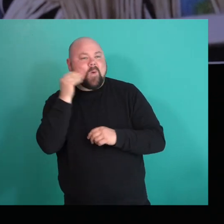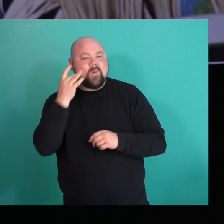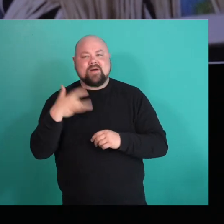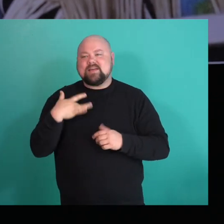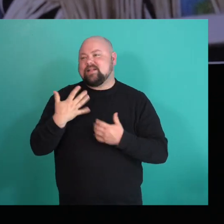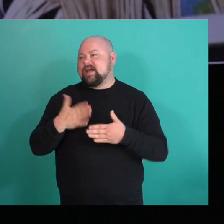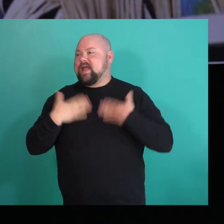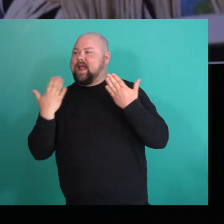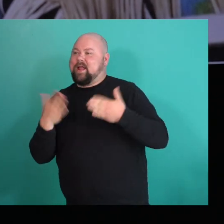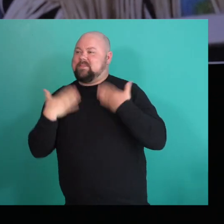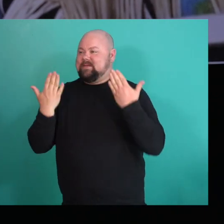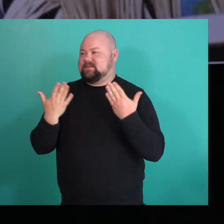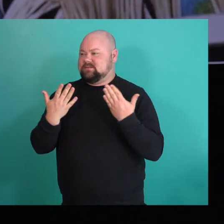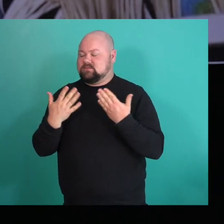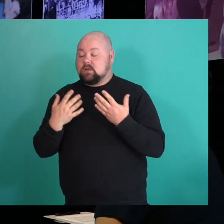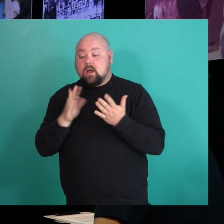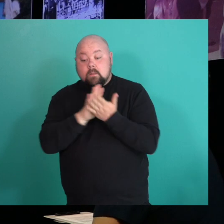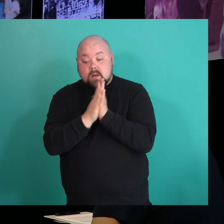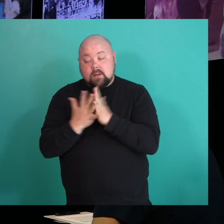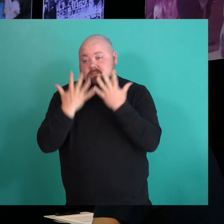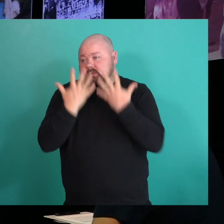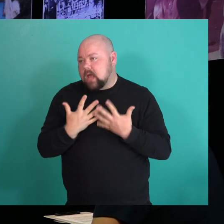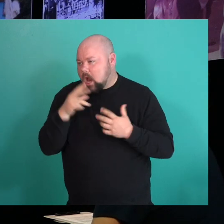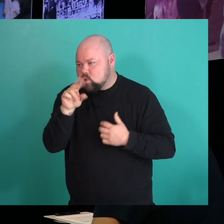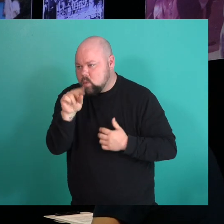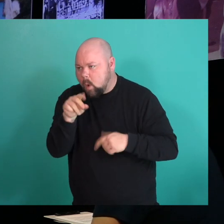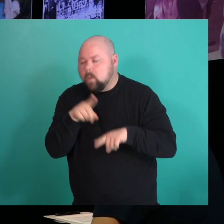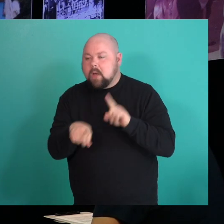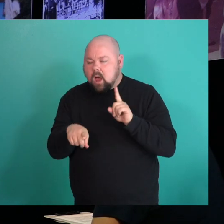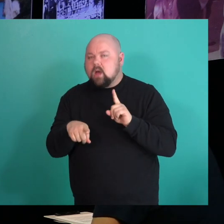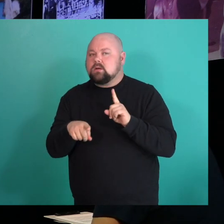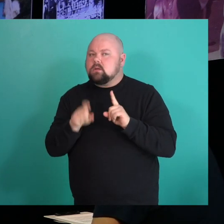got sad as I went home. It's just like, you just kind of have to do those things to protect yourself.